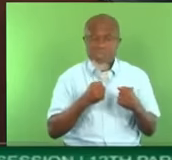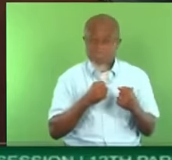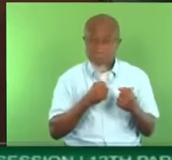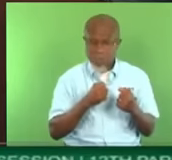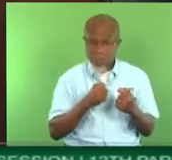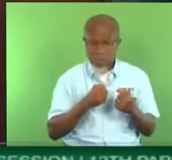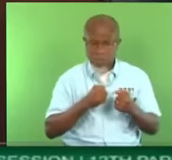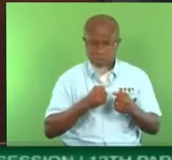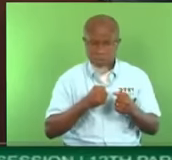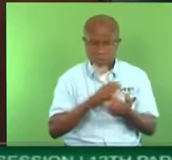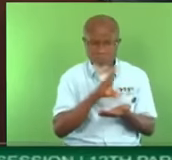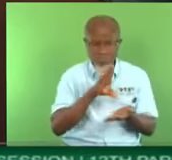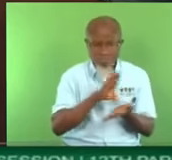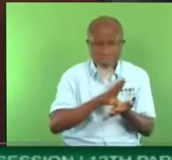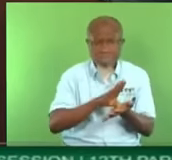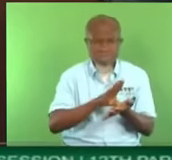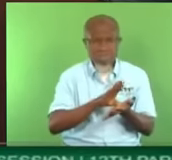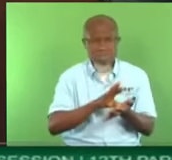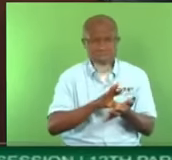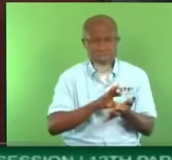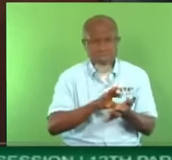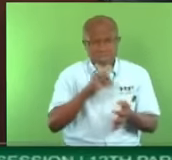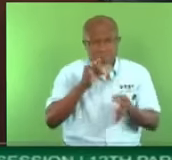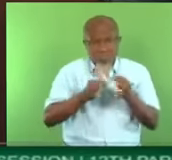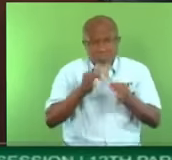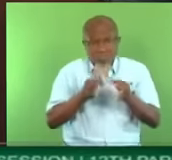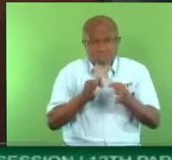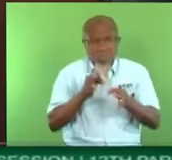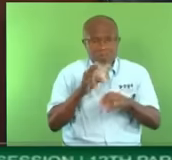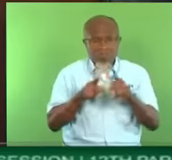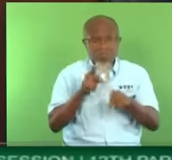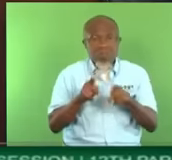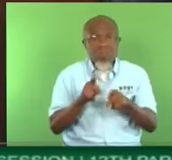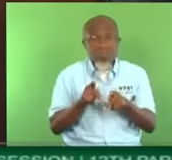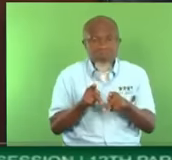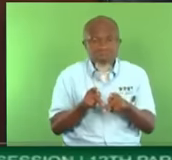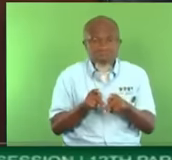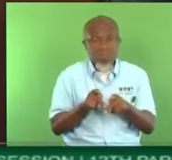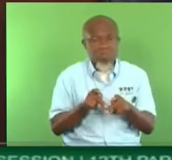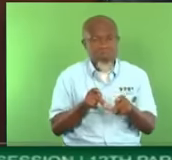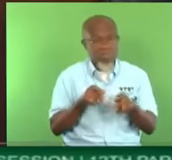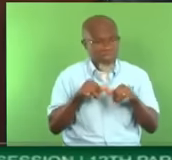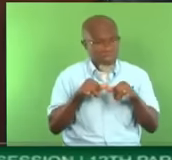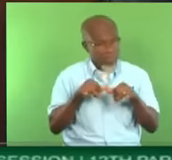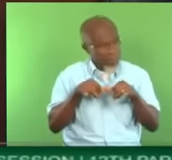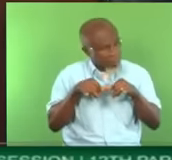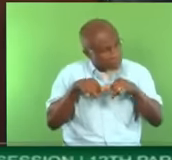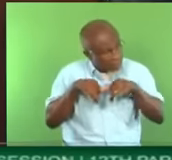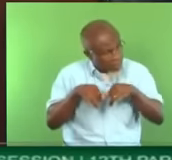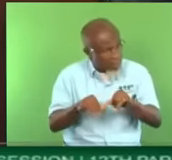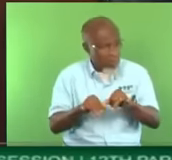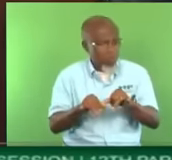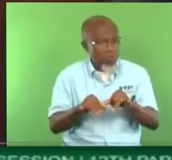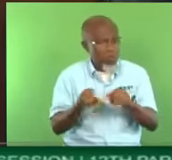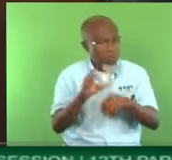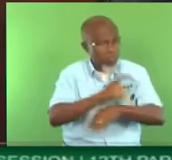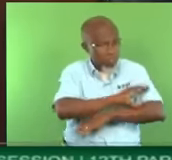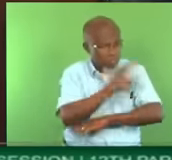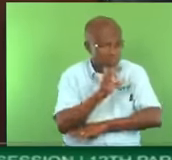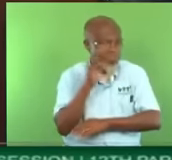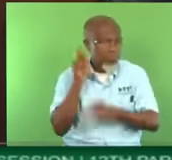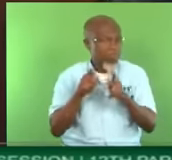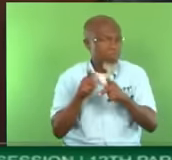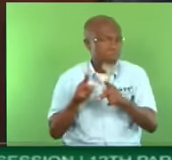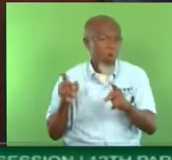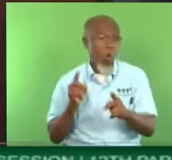if this thing continue for Christmas, people will invade homes to steal Christmas gifts from under the trees. That is where it will reach.